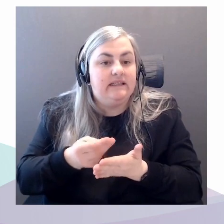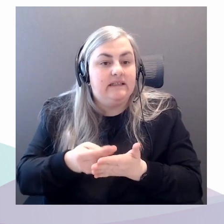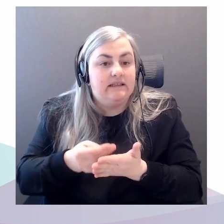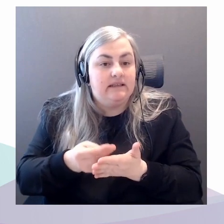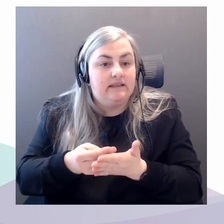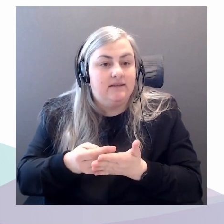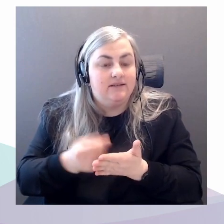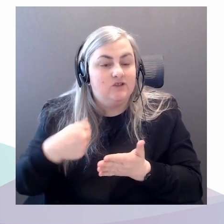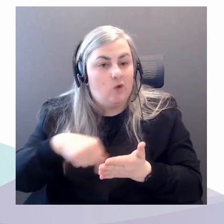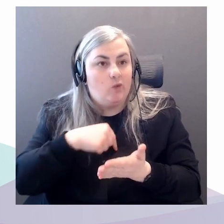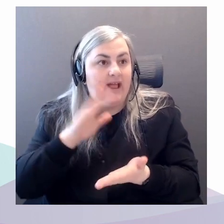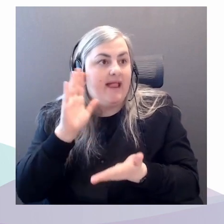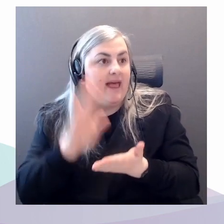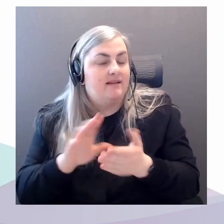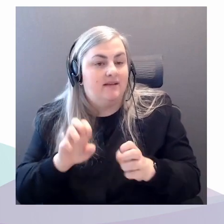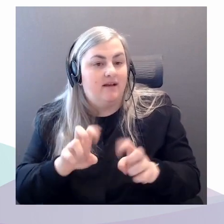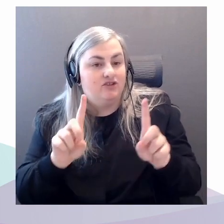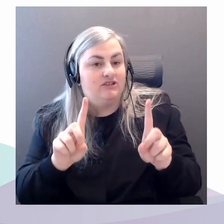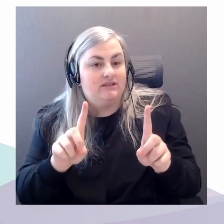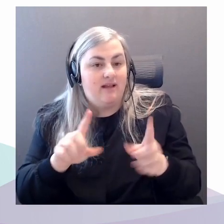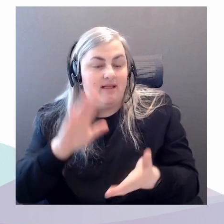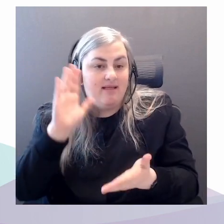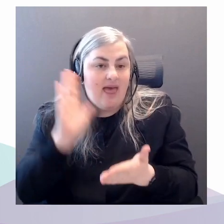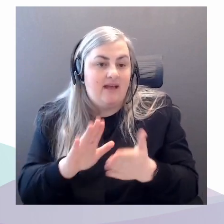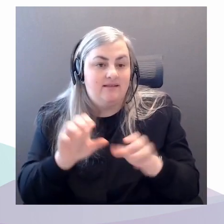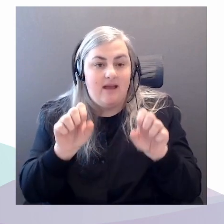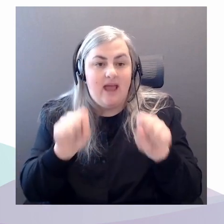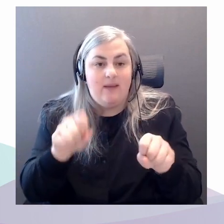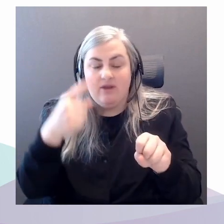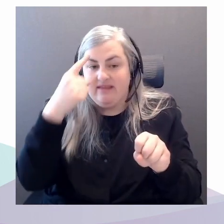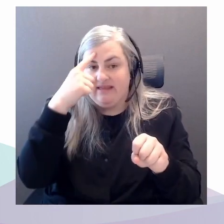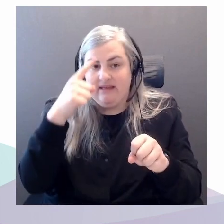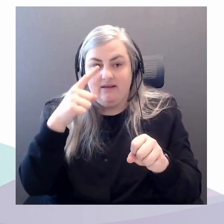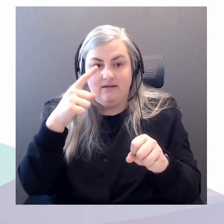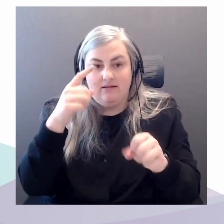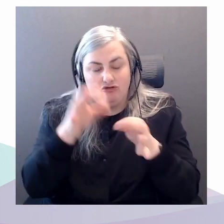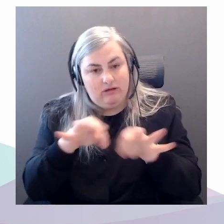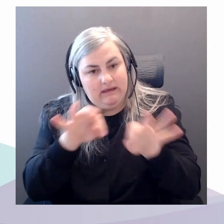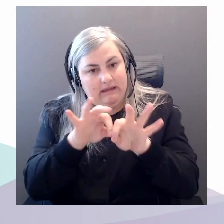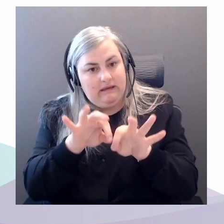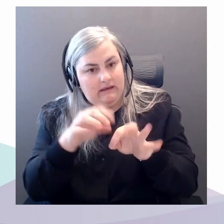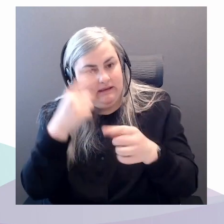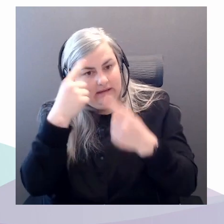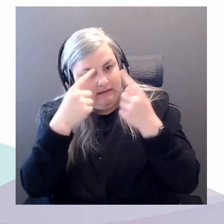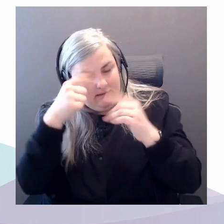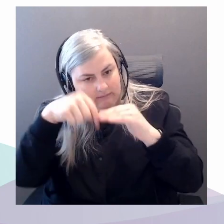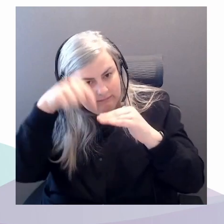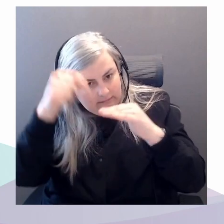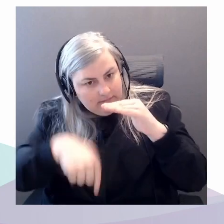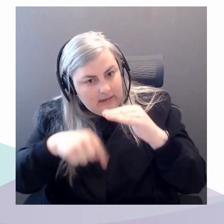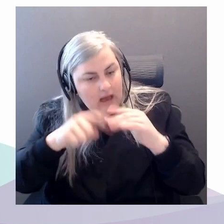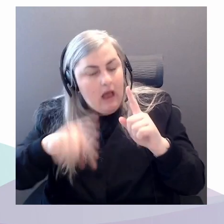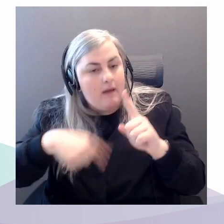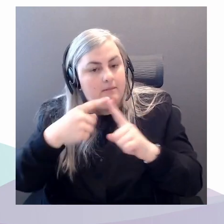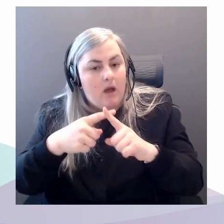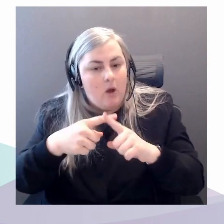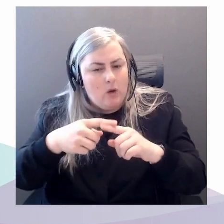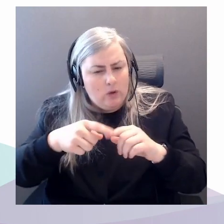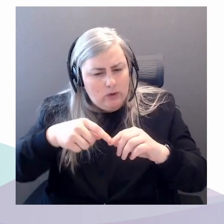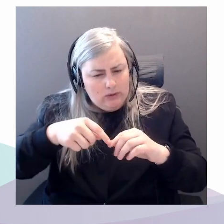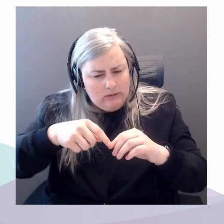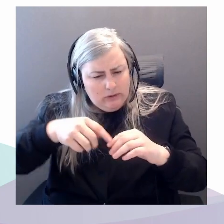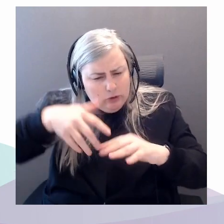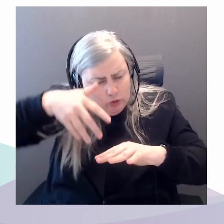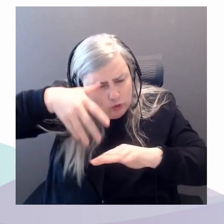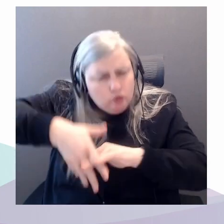to think critically about these root causes and root problems in our society that are really what we need to address, right? By